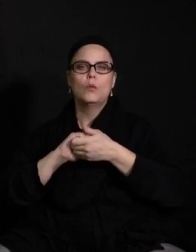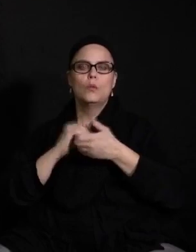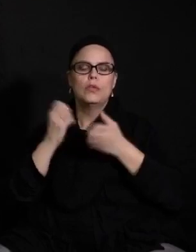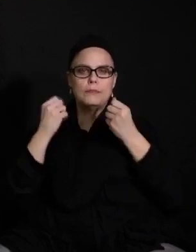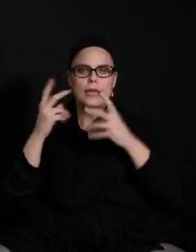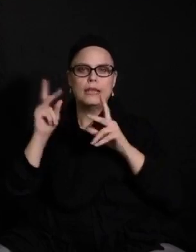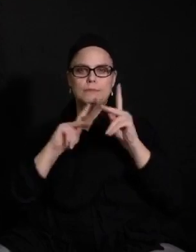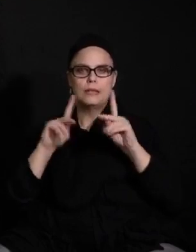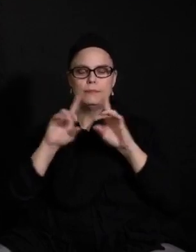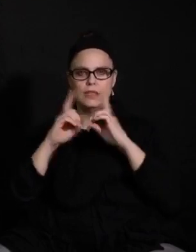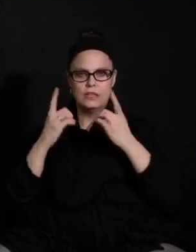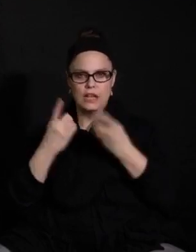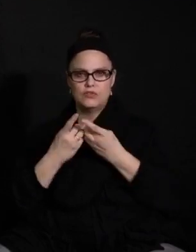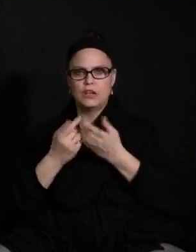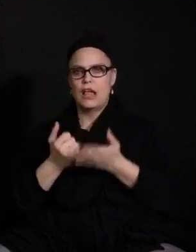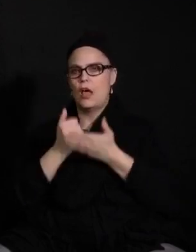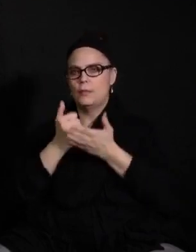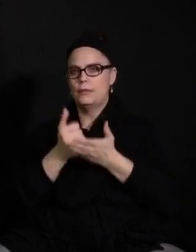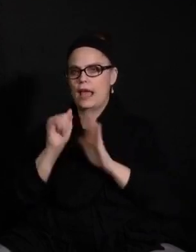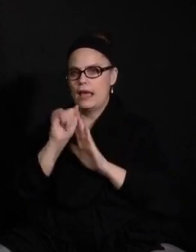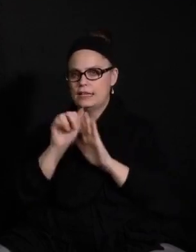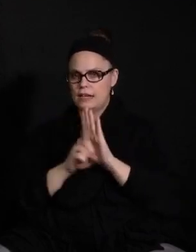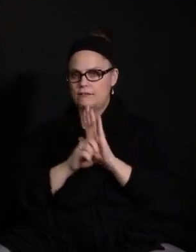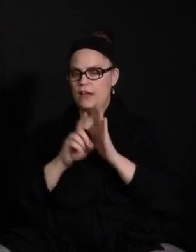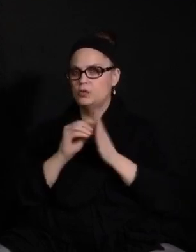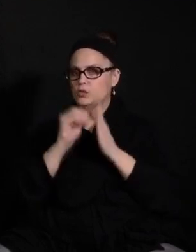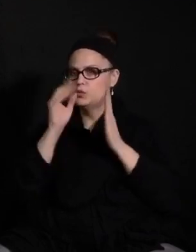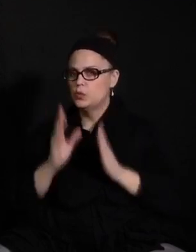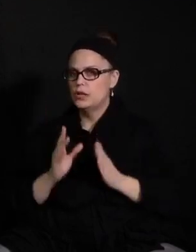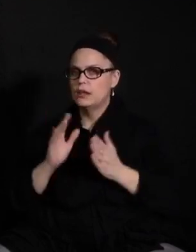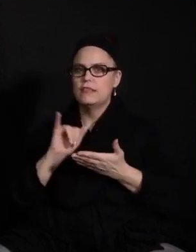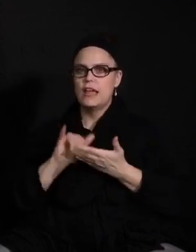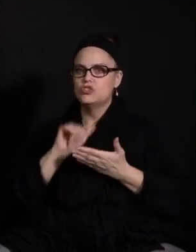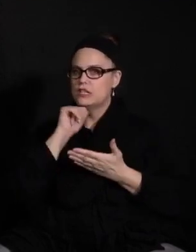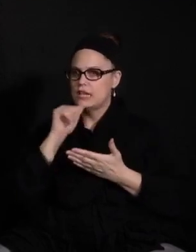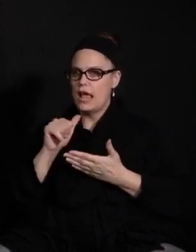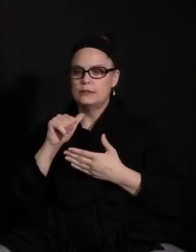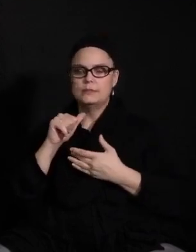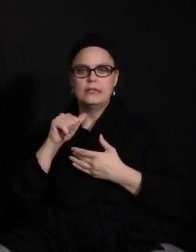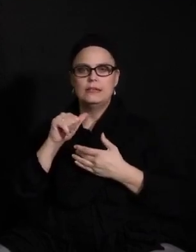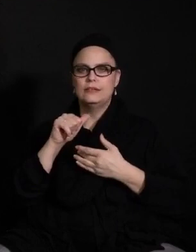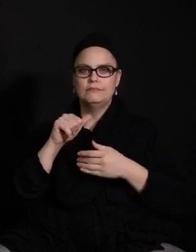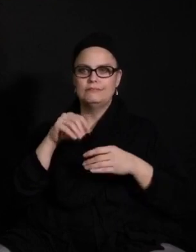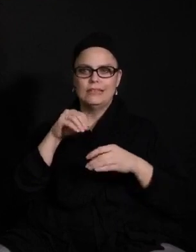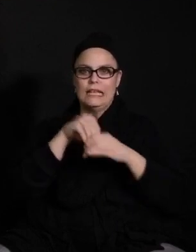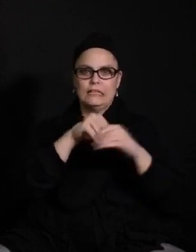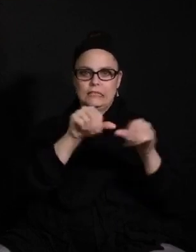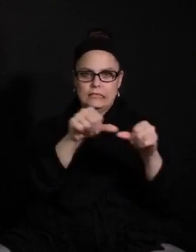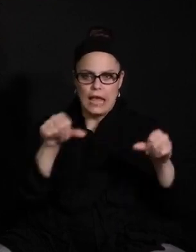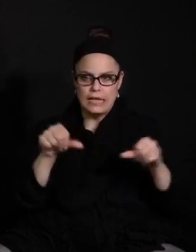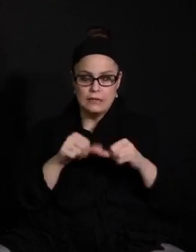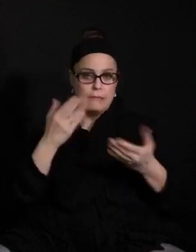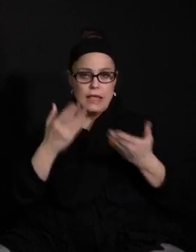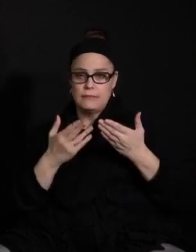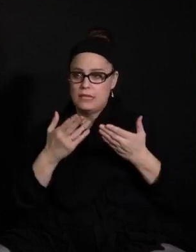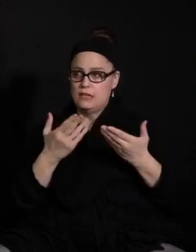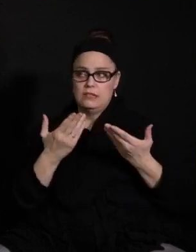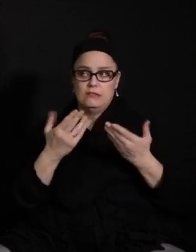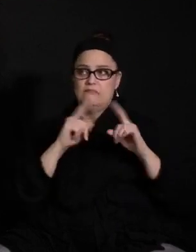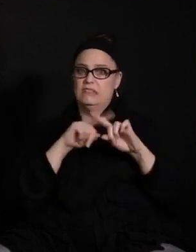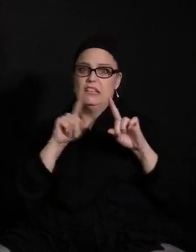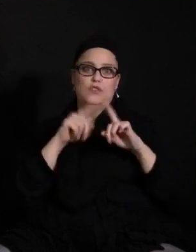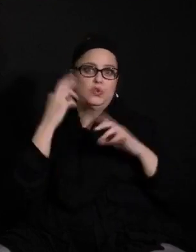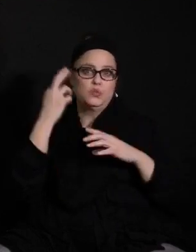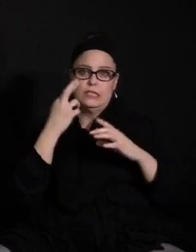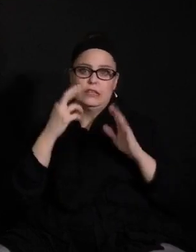district as a way to help identify students that should not be on site for various reasons. It may be that they've tested positive for COVID,